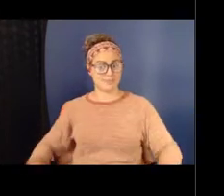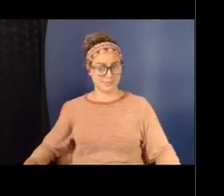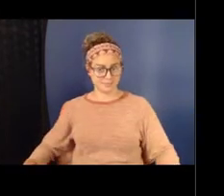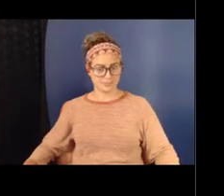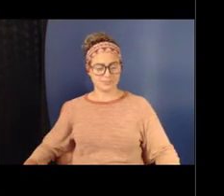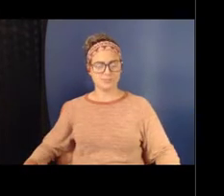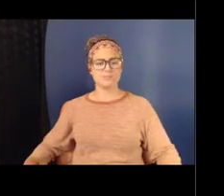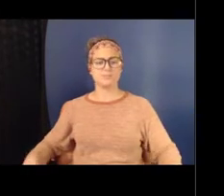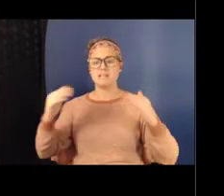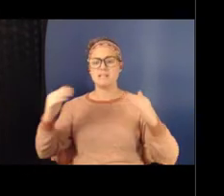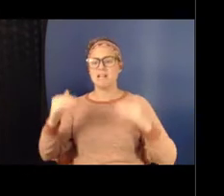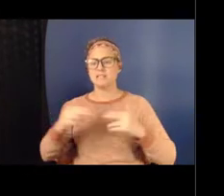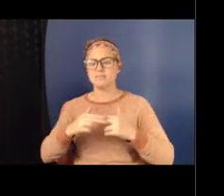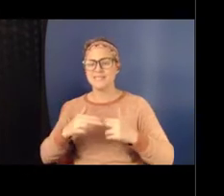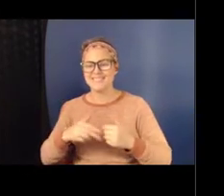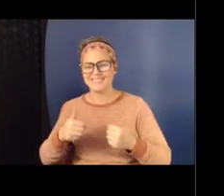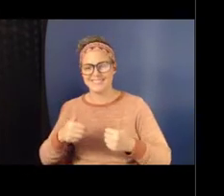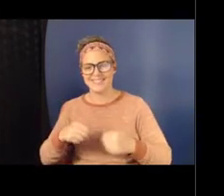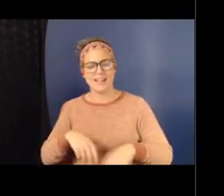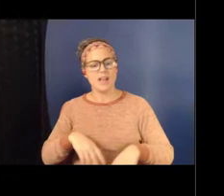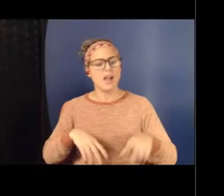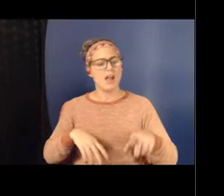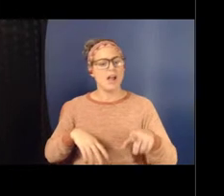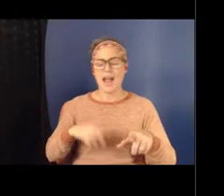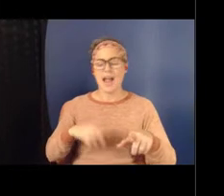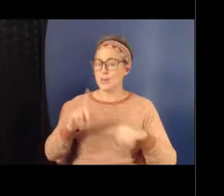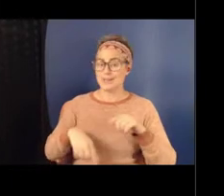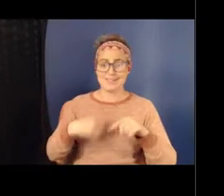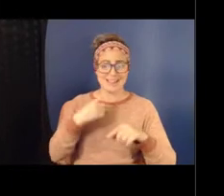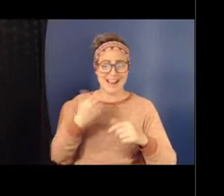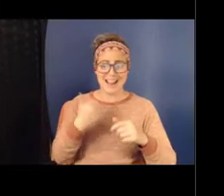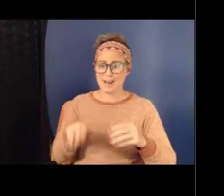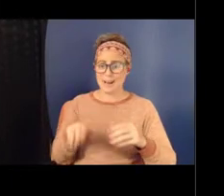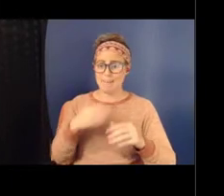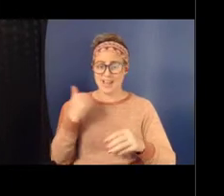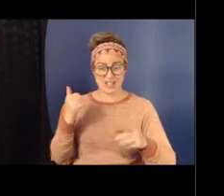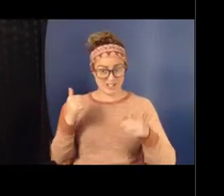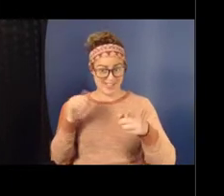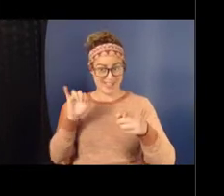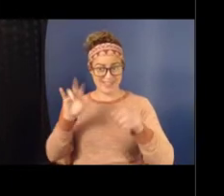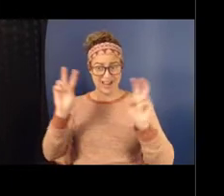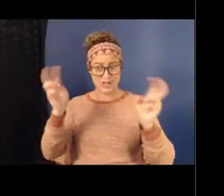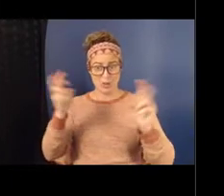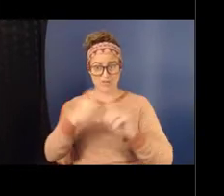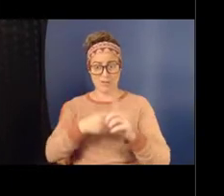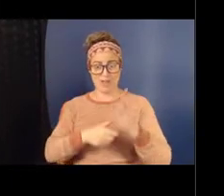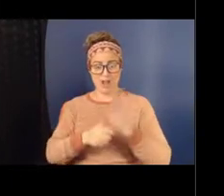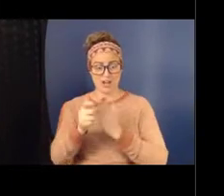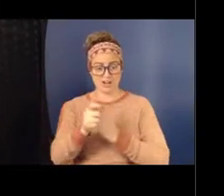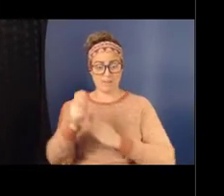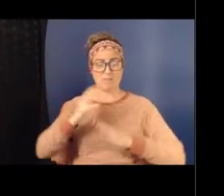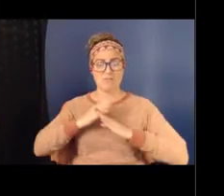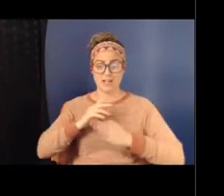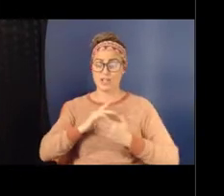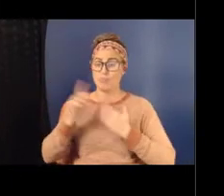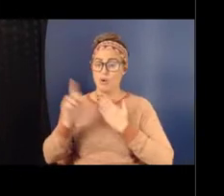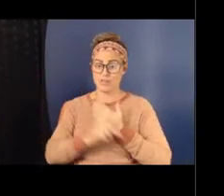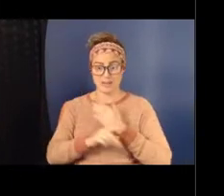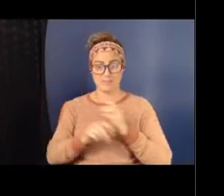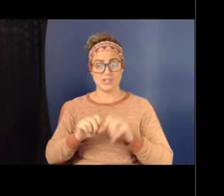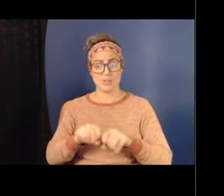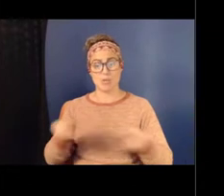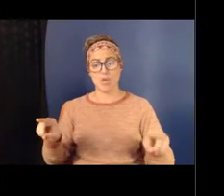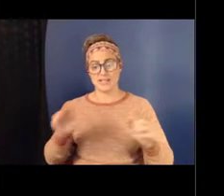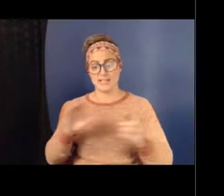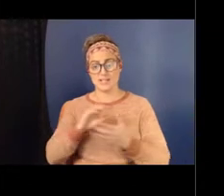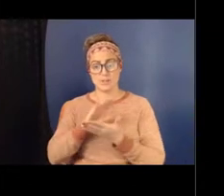I couldn't say it any better than this quote from the article, prevention program, programming deployed